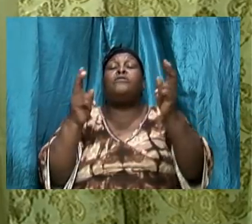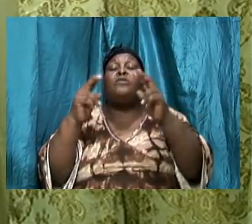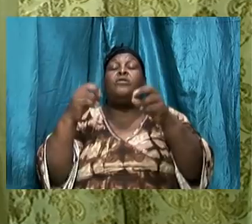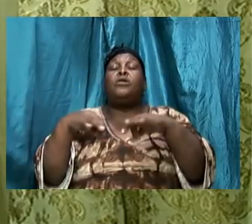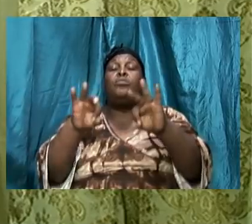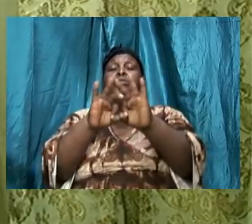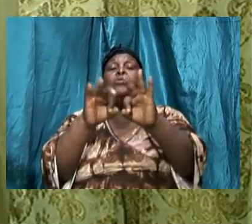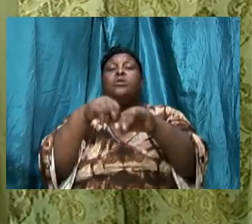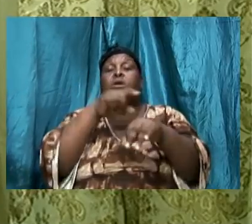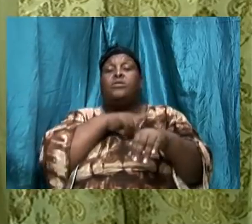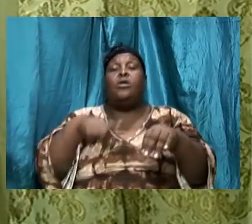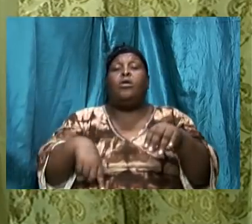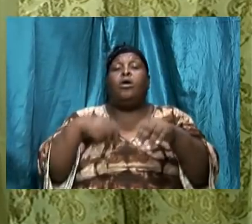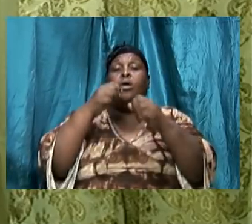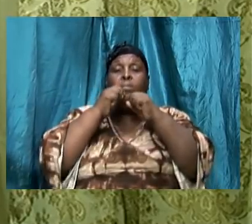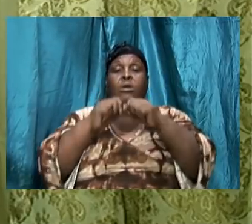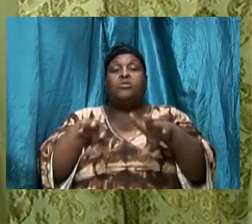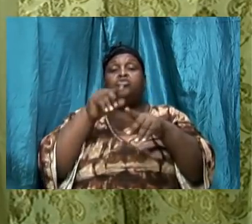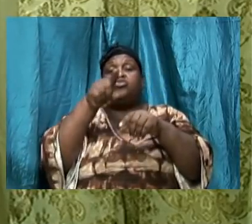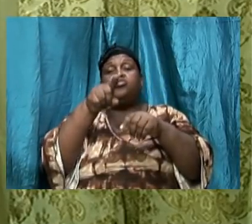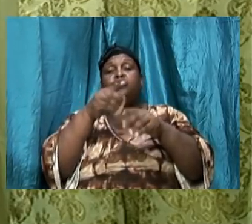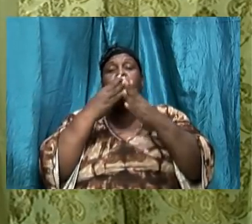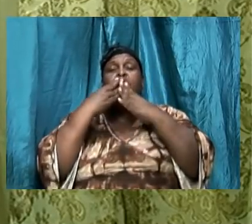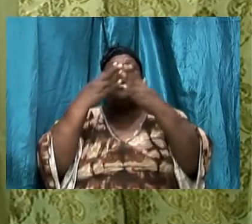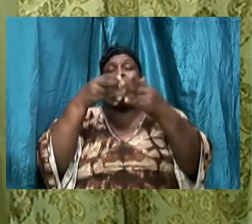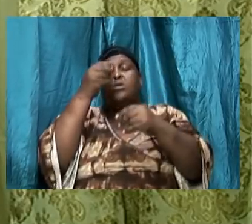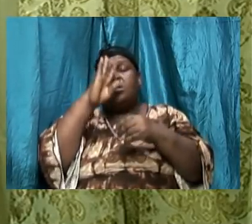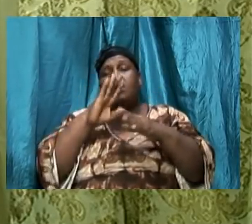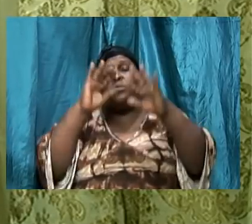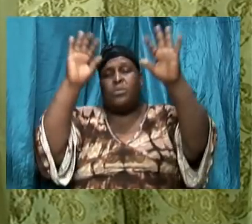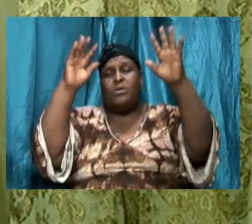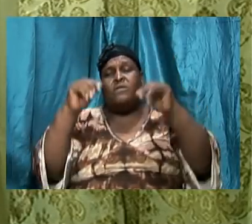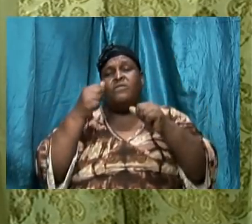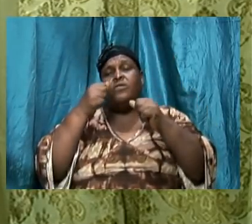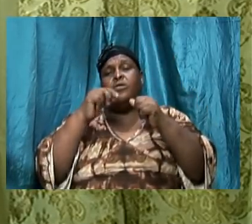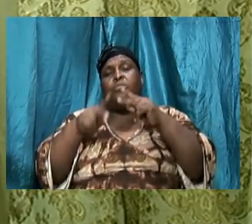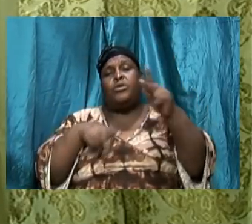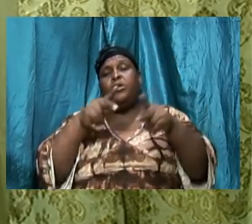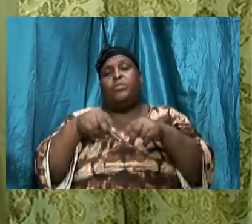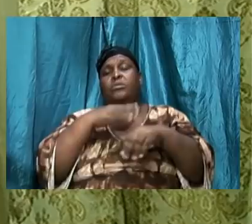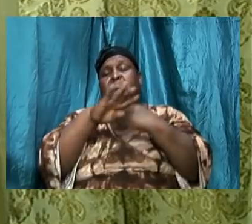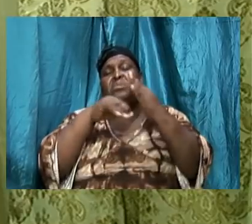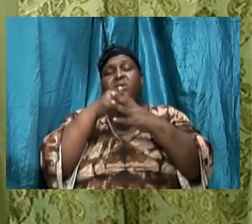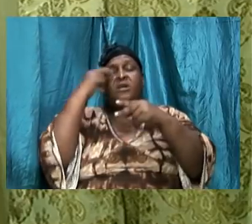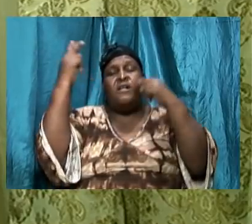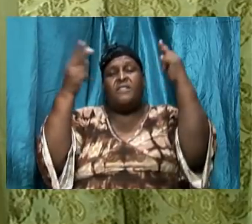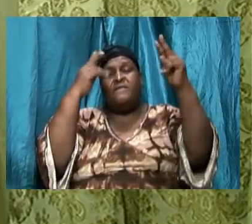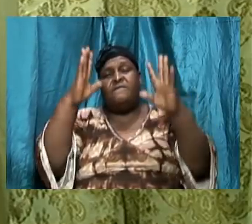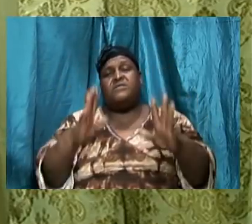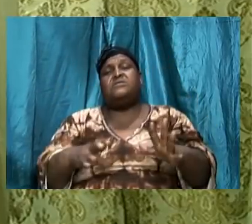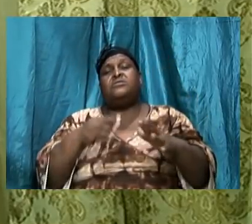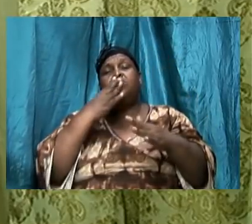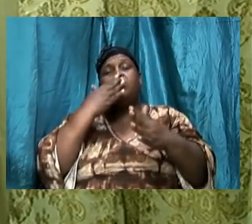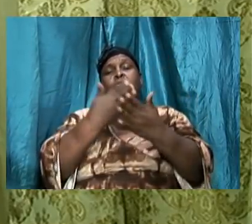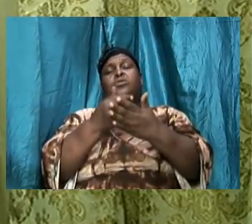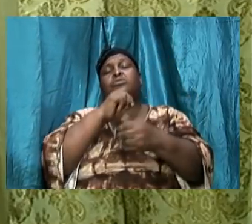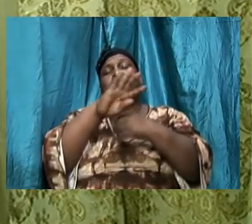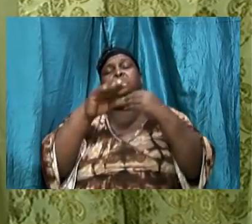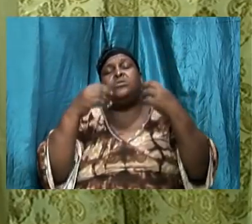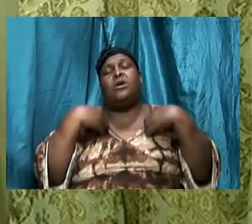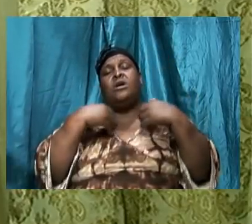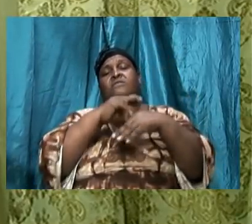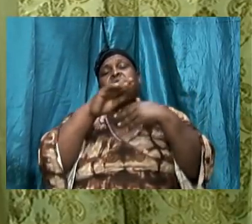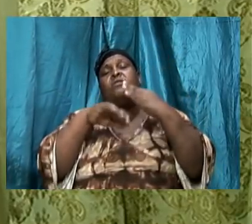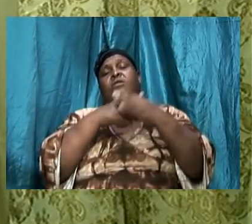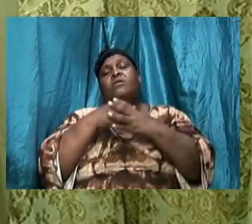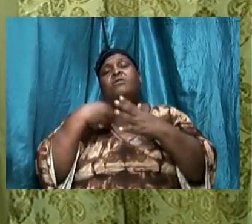thank you so much God's wonderful people to all the visitors God bless you good to have all of us in Bible study this